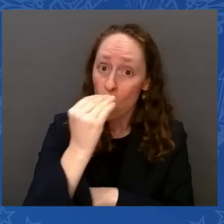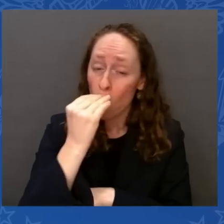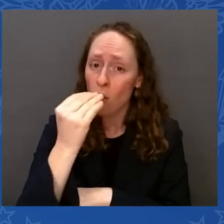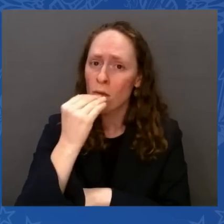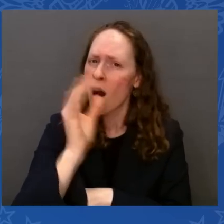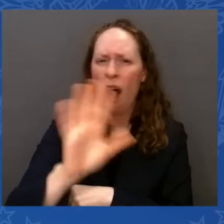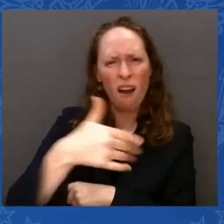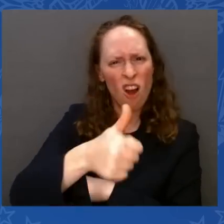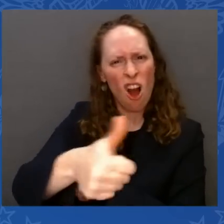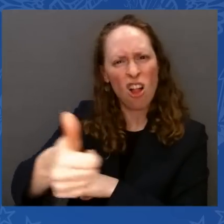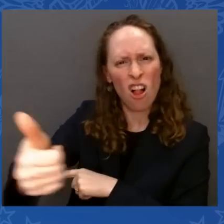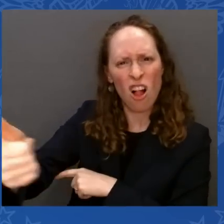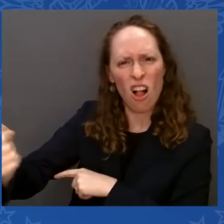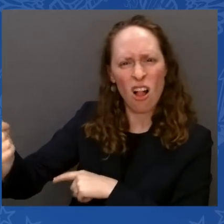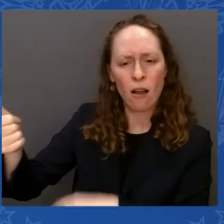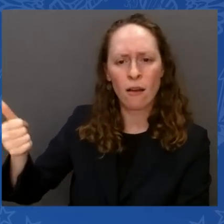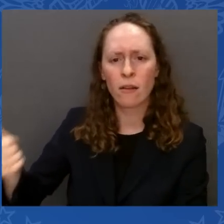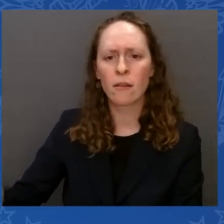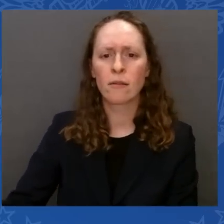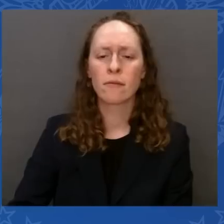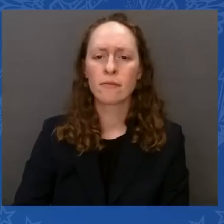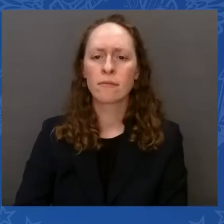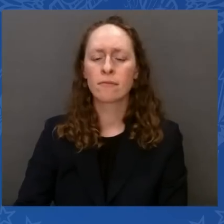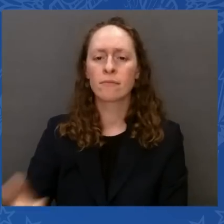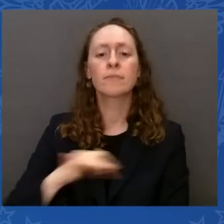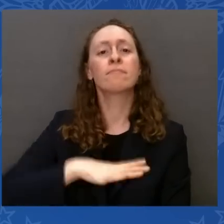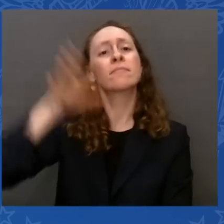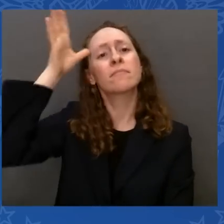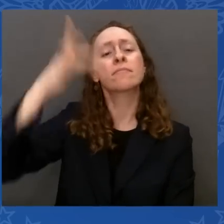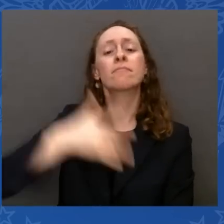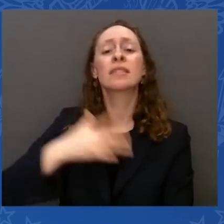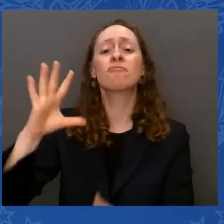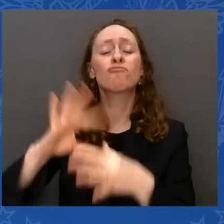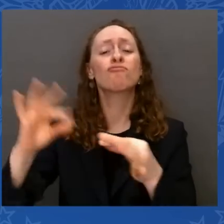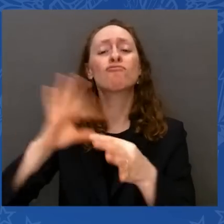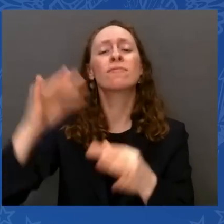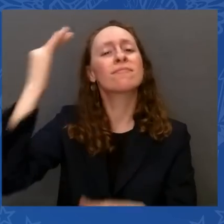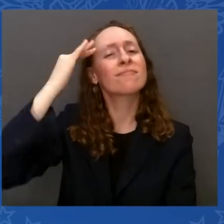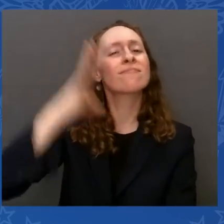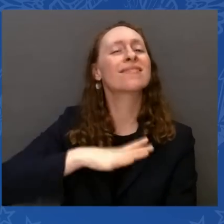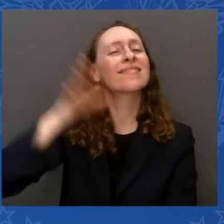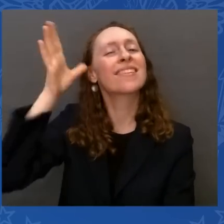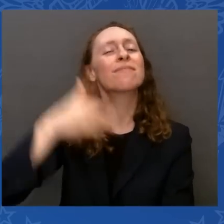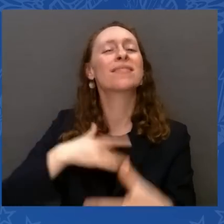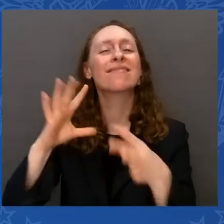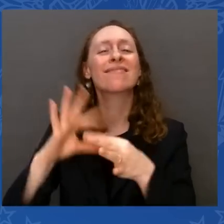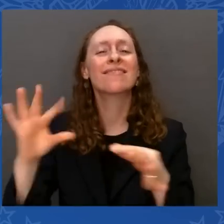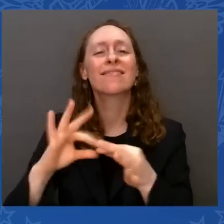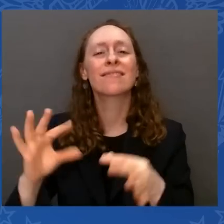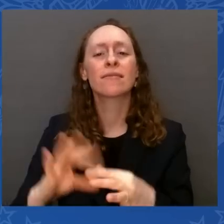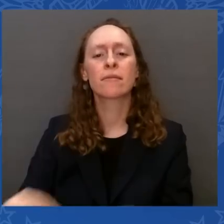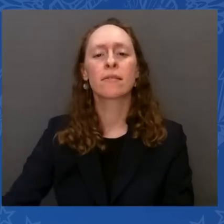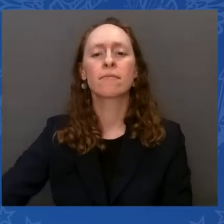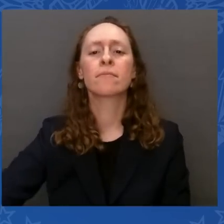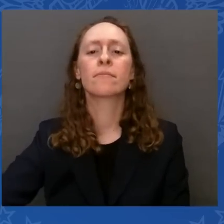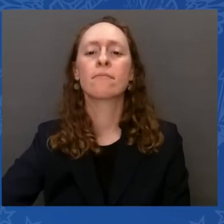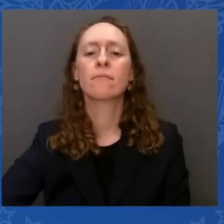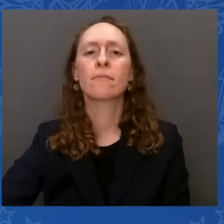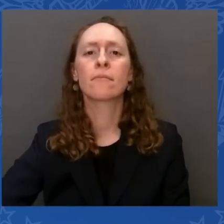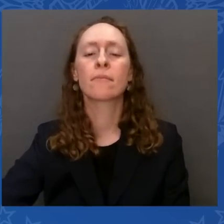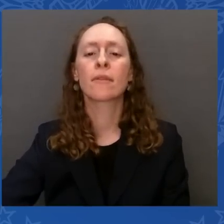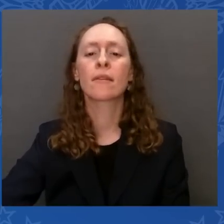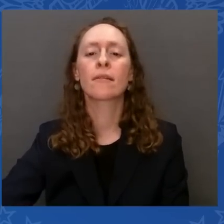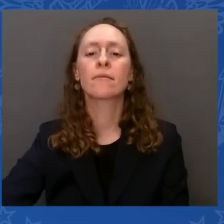knew this, but I think he even knew my dad — my dad used to say, Joey — my — and